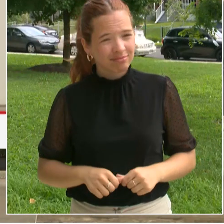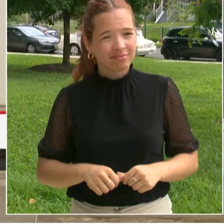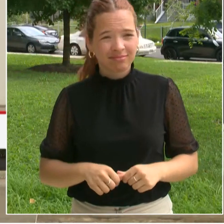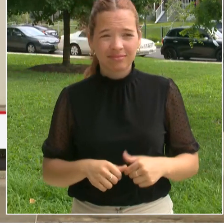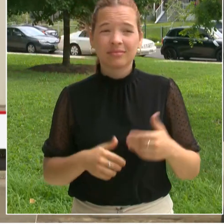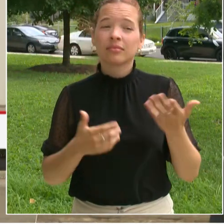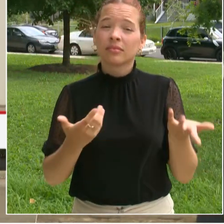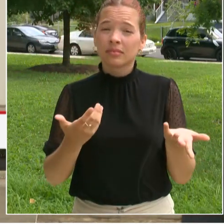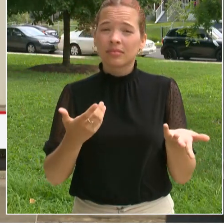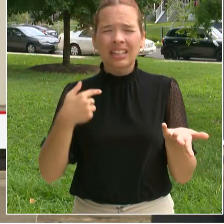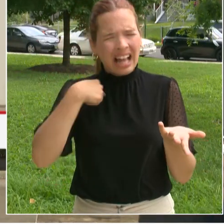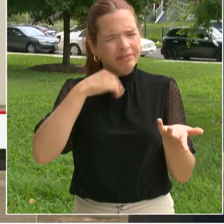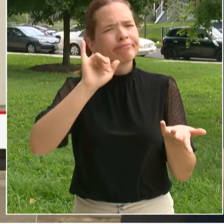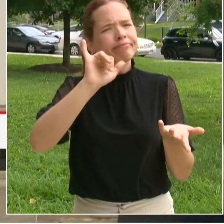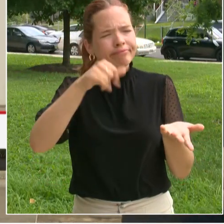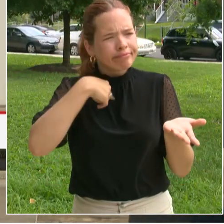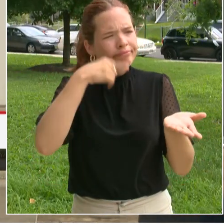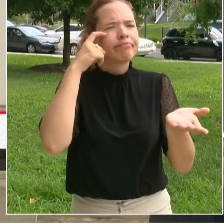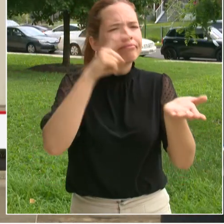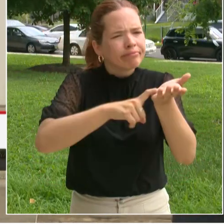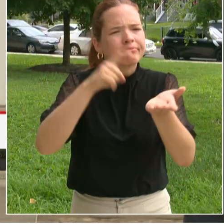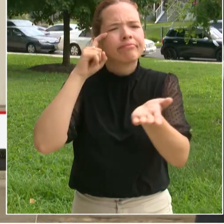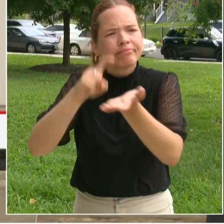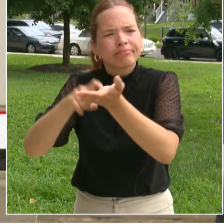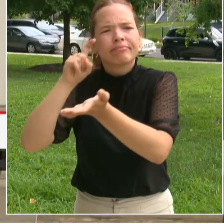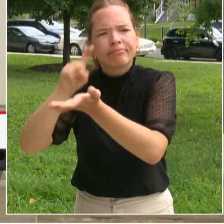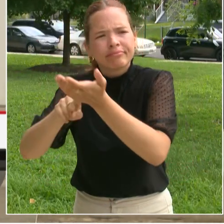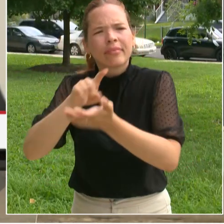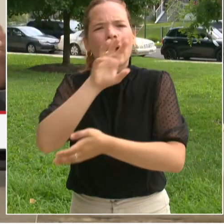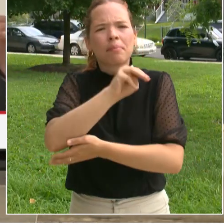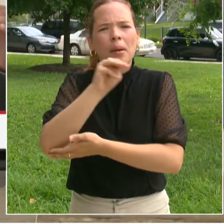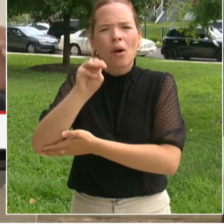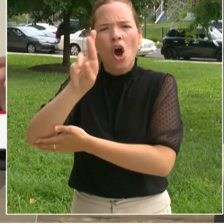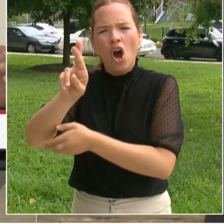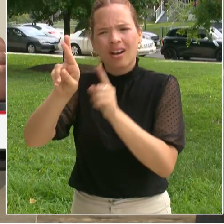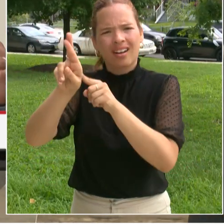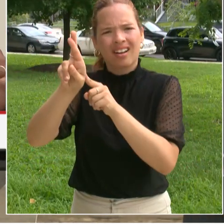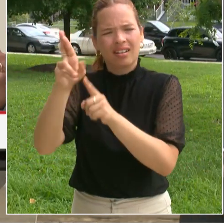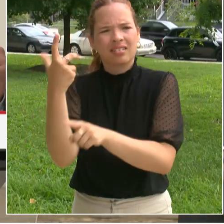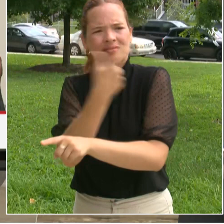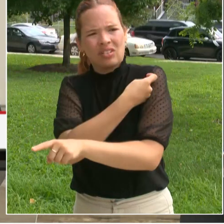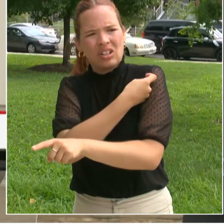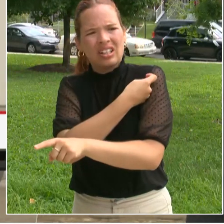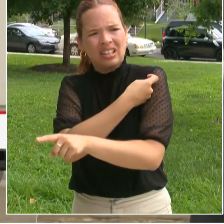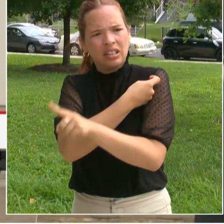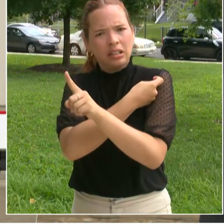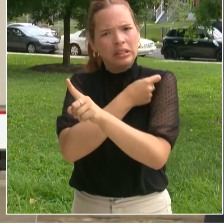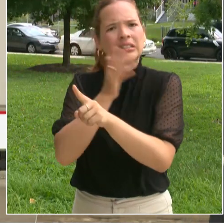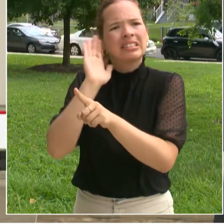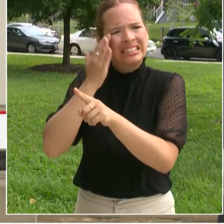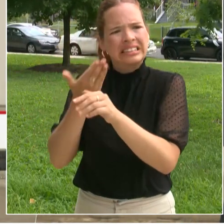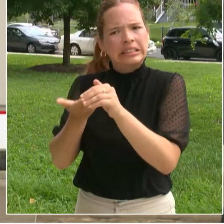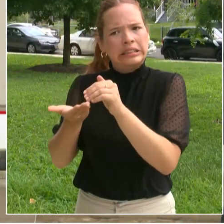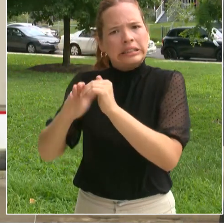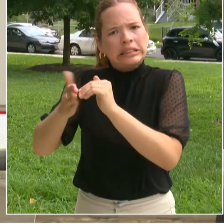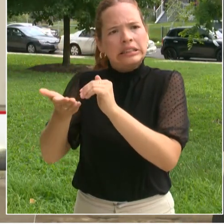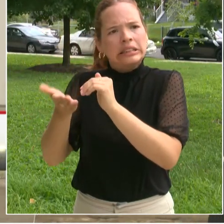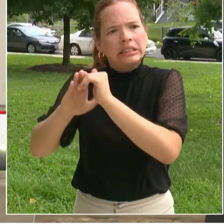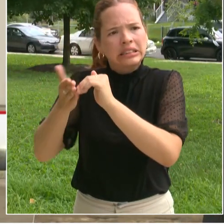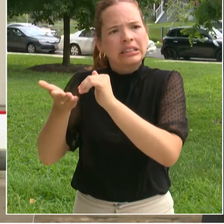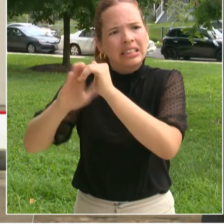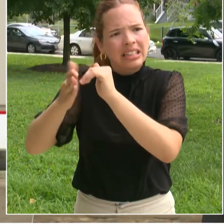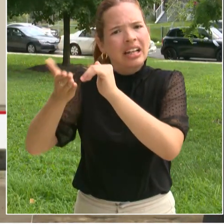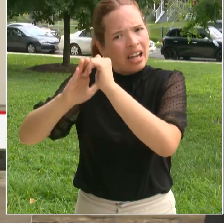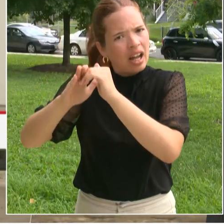measles, mumps, rubella vaccine amongst our kindergartners it's actually up from a low of 79% in spring of 2021 to